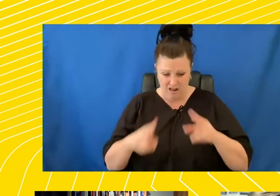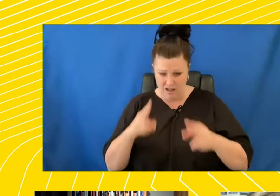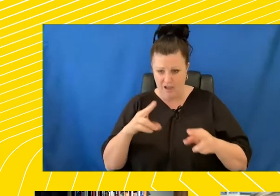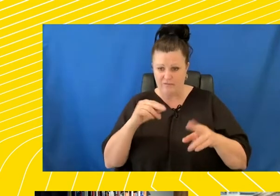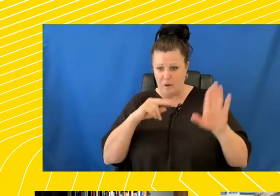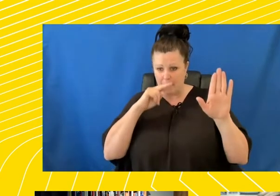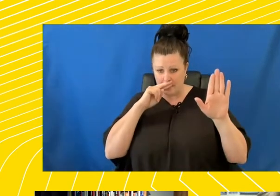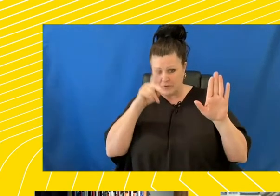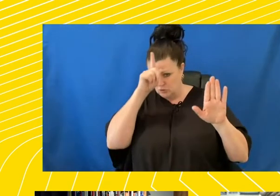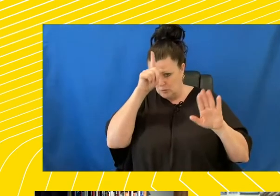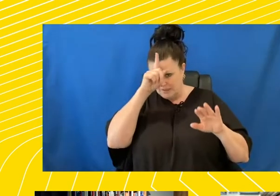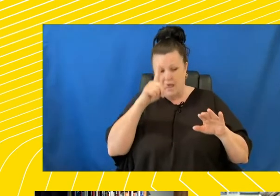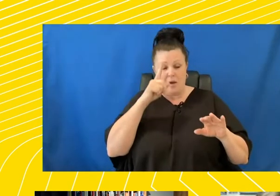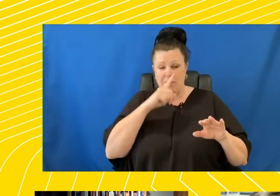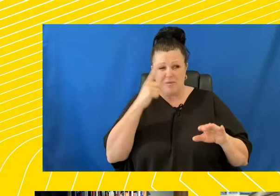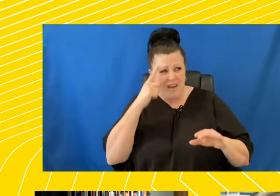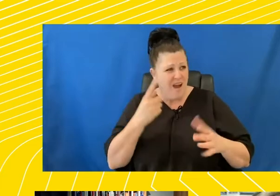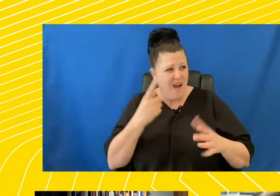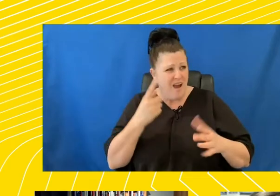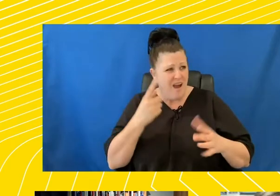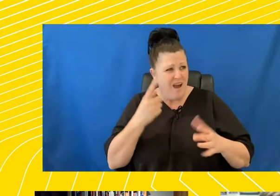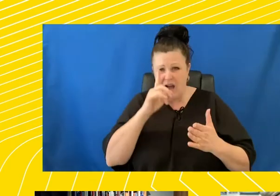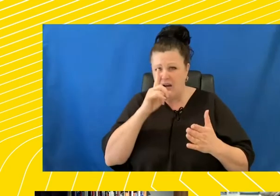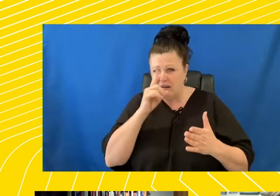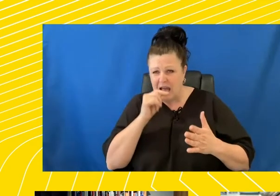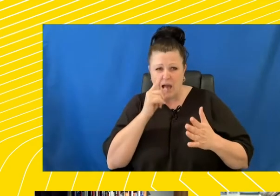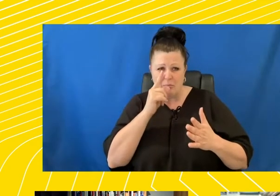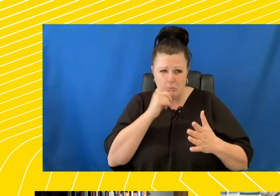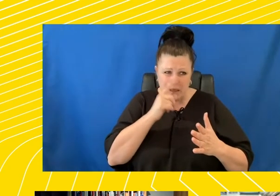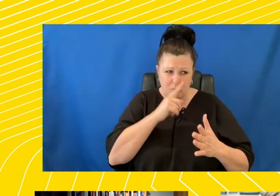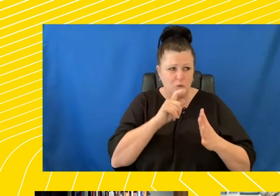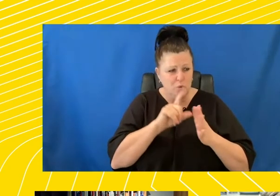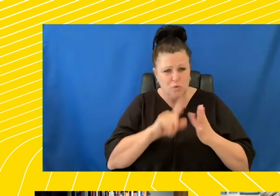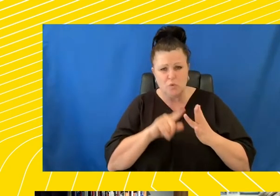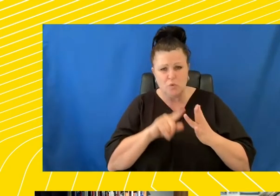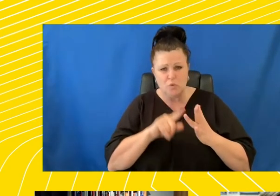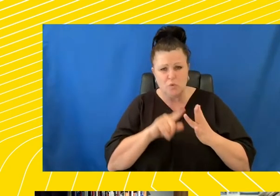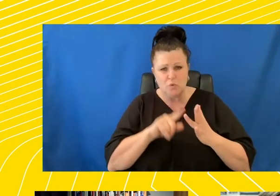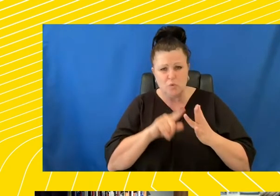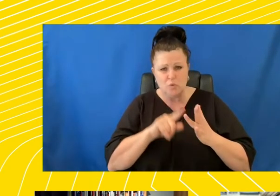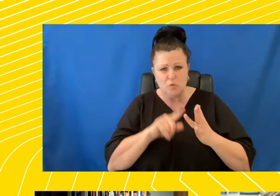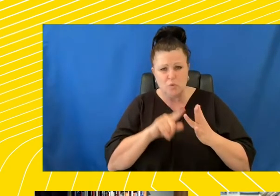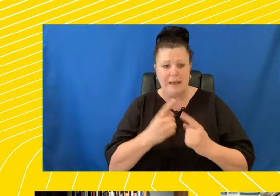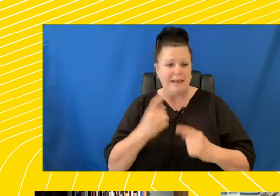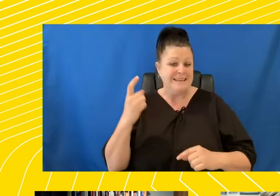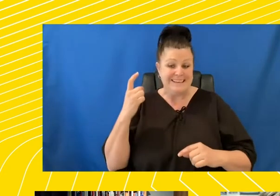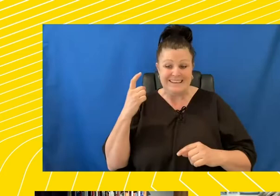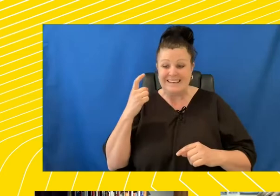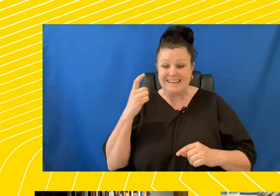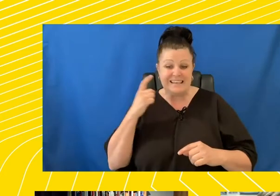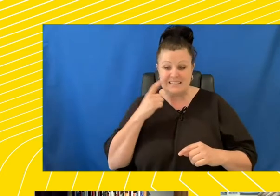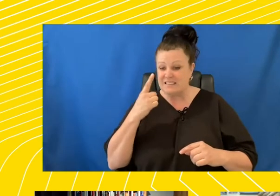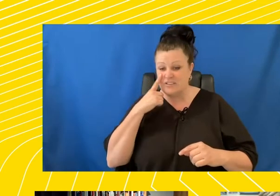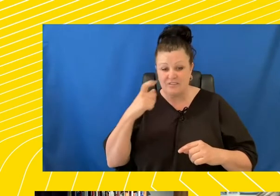could do such things, how can they commit such crimes. In fact, I think it's easy to find people who